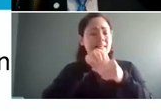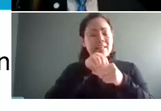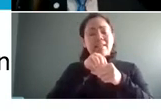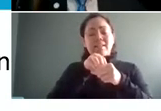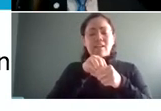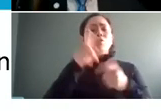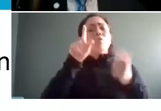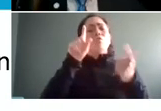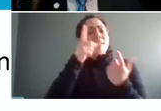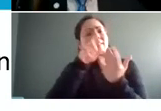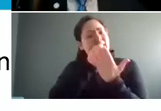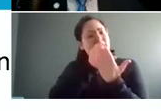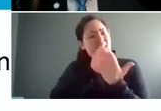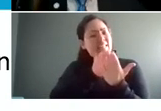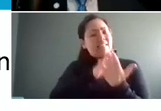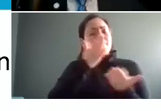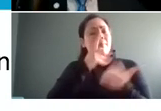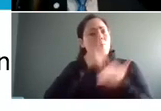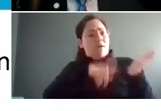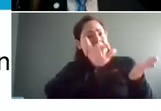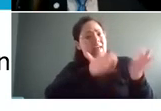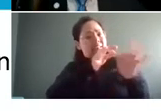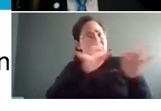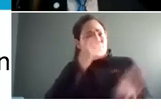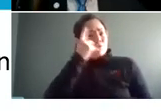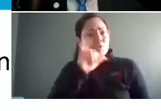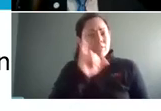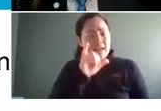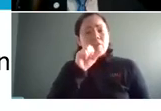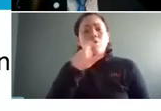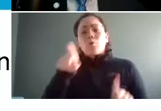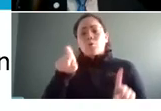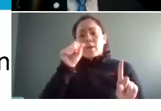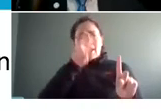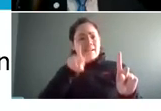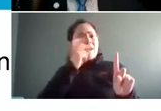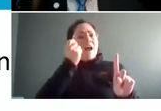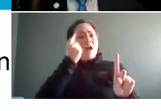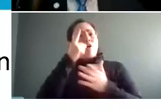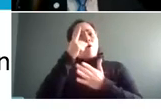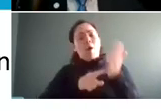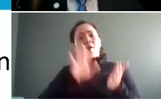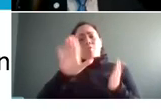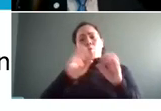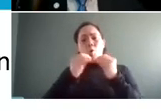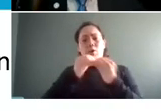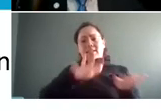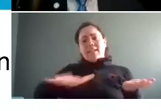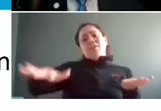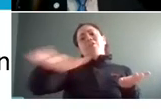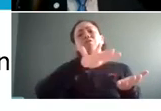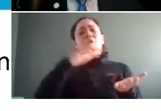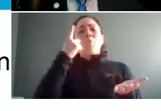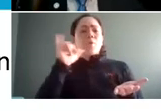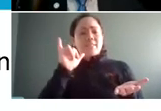of what those languages might be so that you can understand what the language landscape of your organization might look like